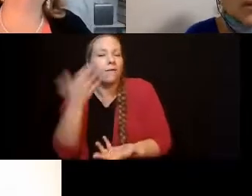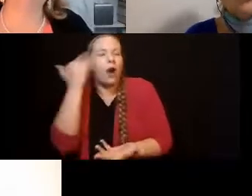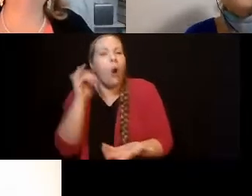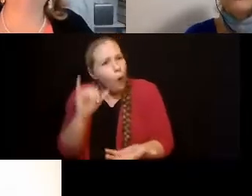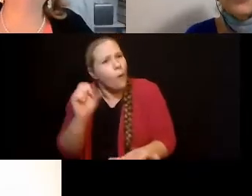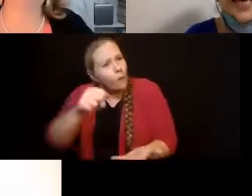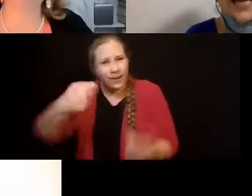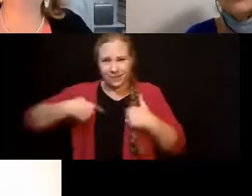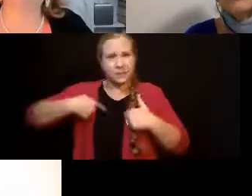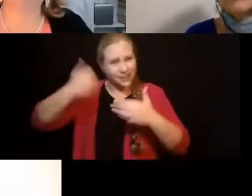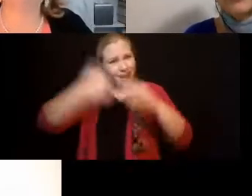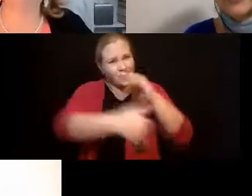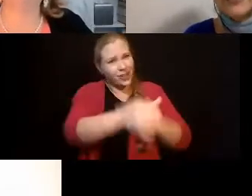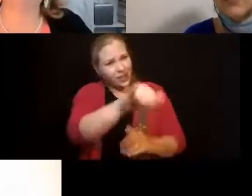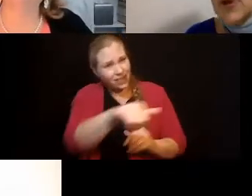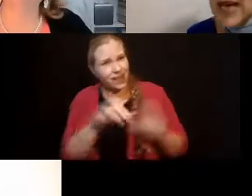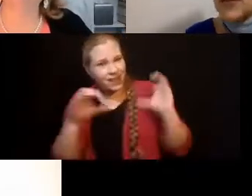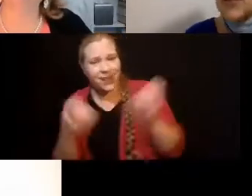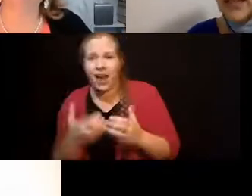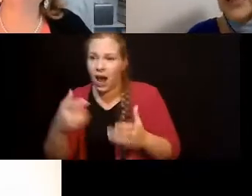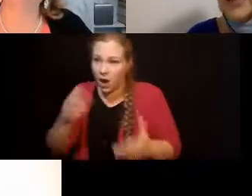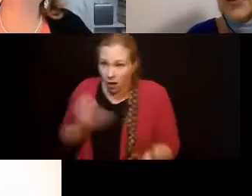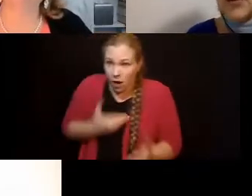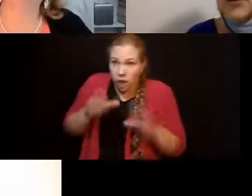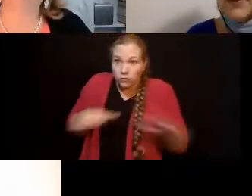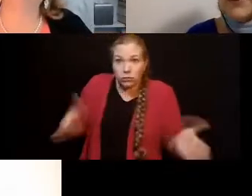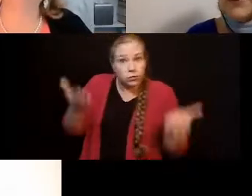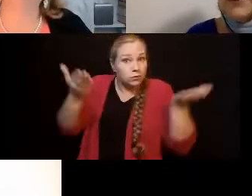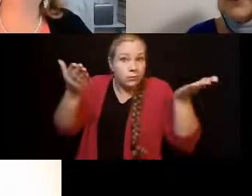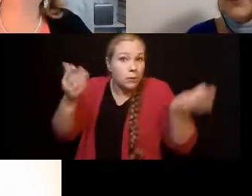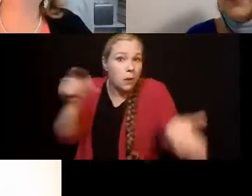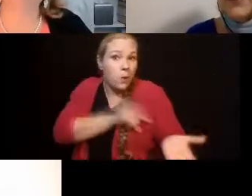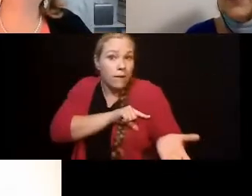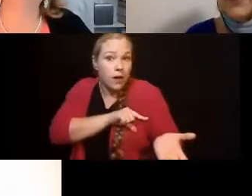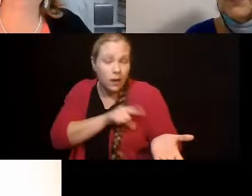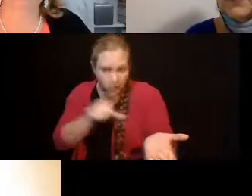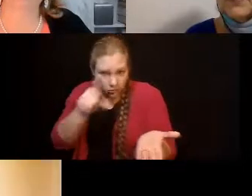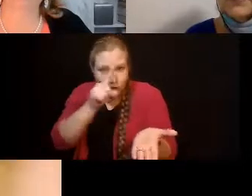category. So don't forget to check out those services and supports.